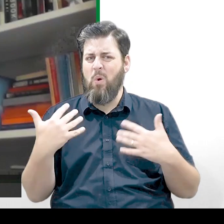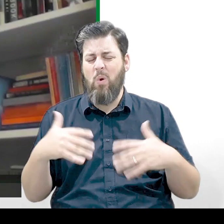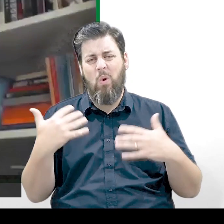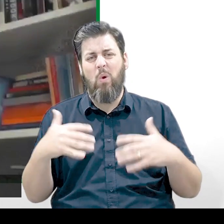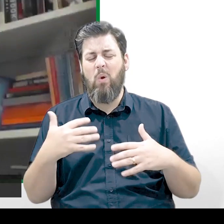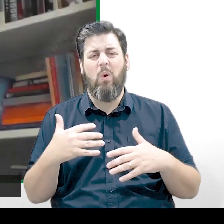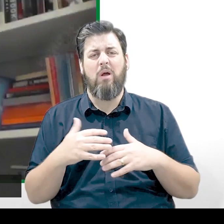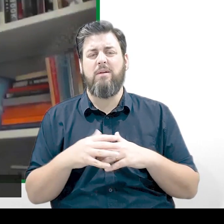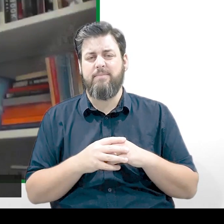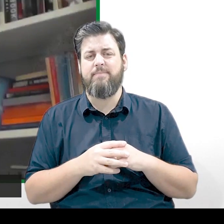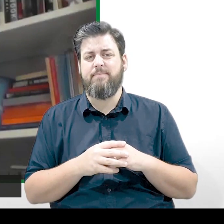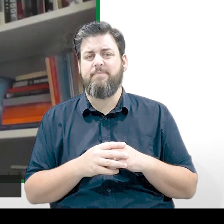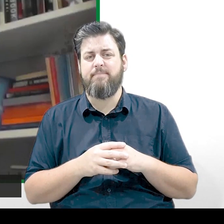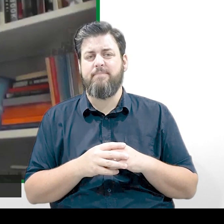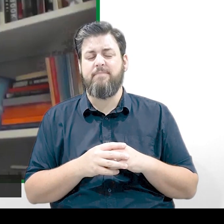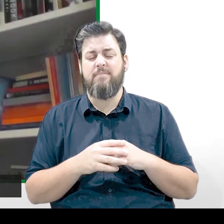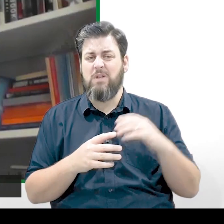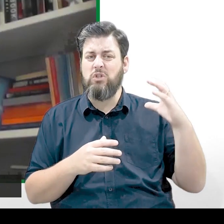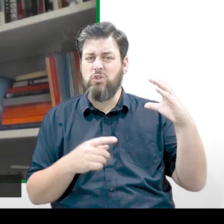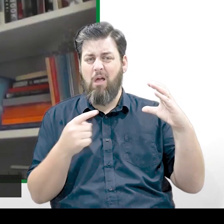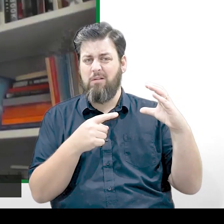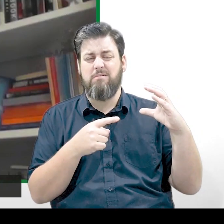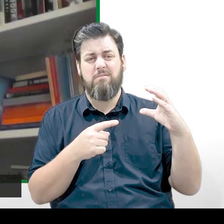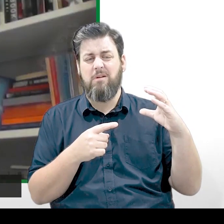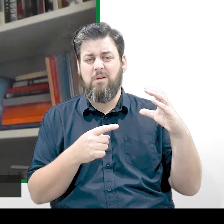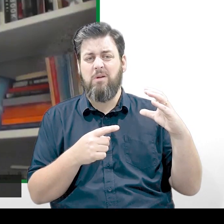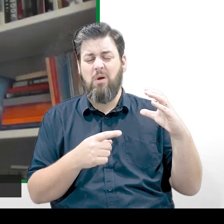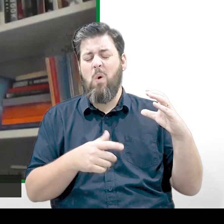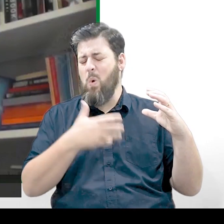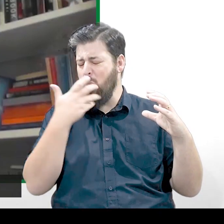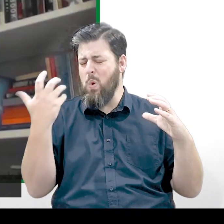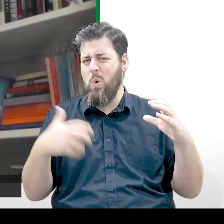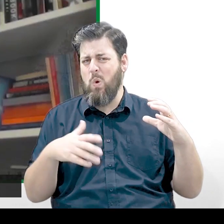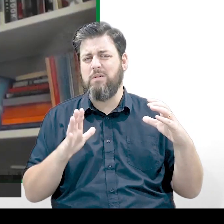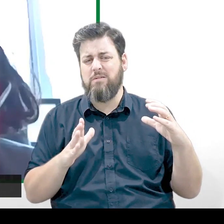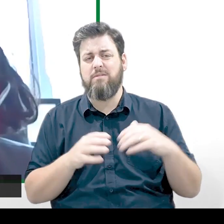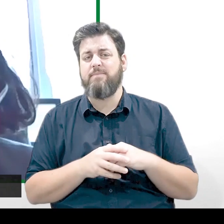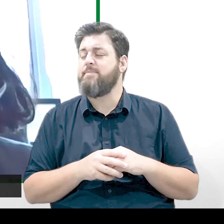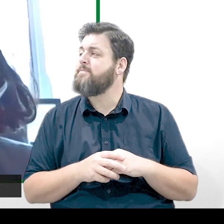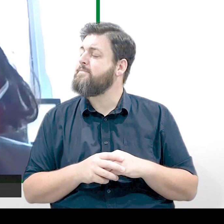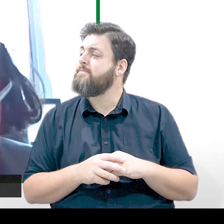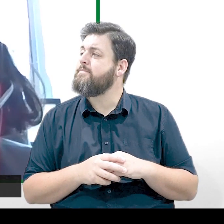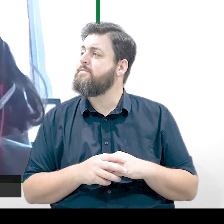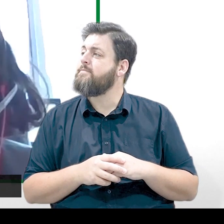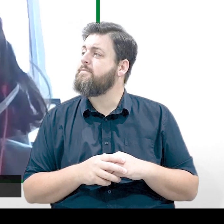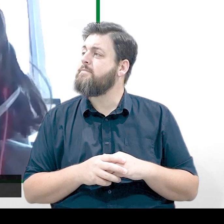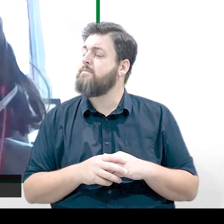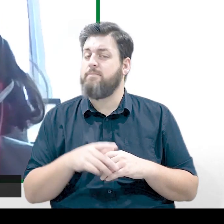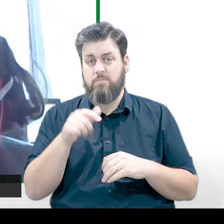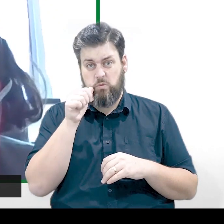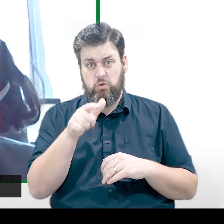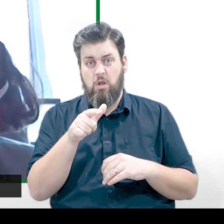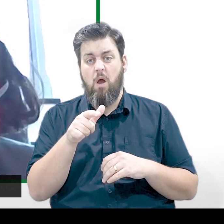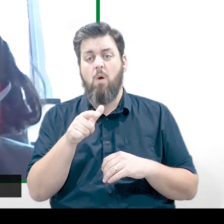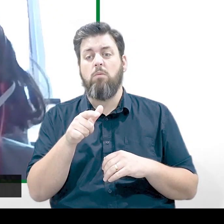can see the sun. But the sun is really, really, really hot. Do you know, do you know what